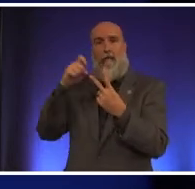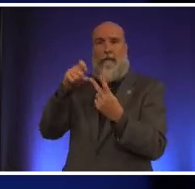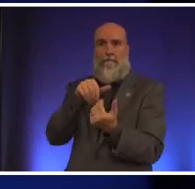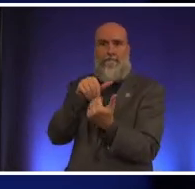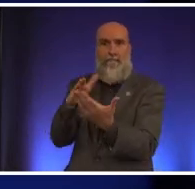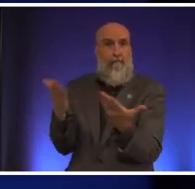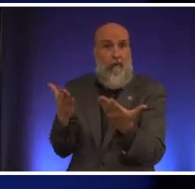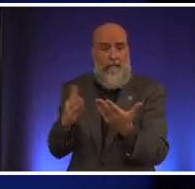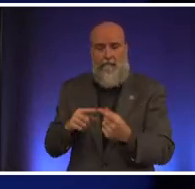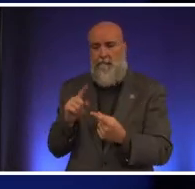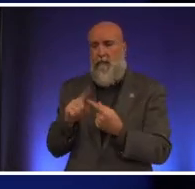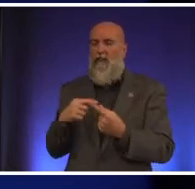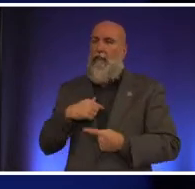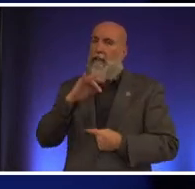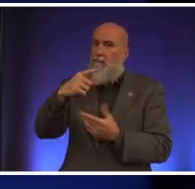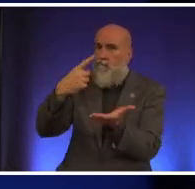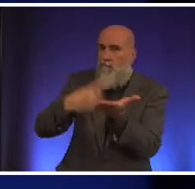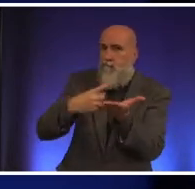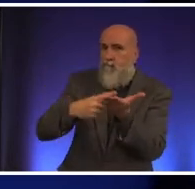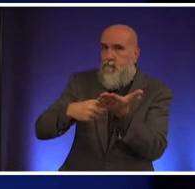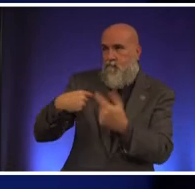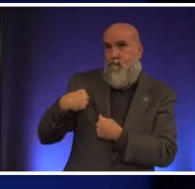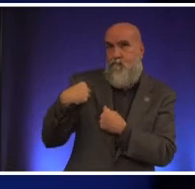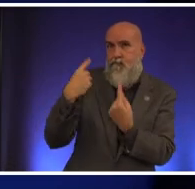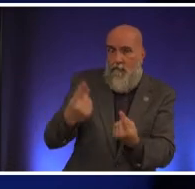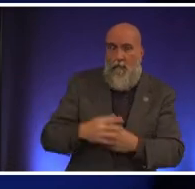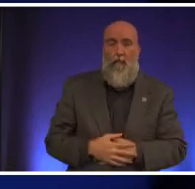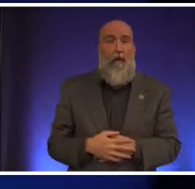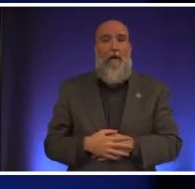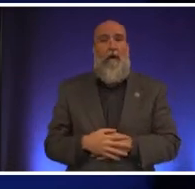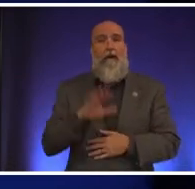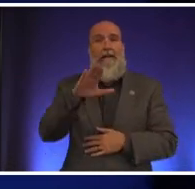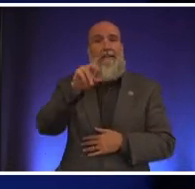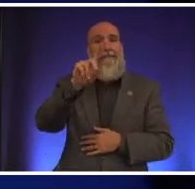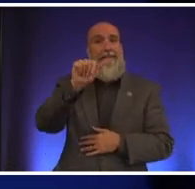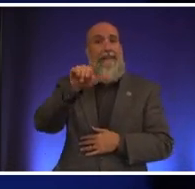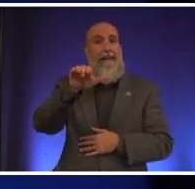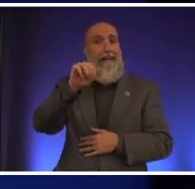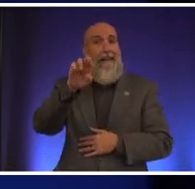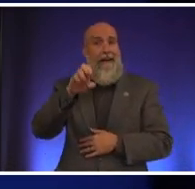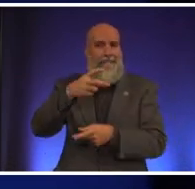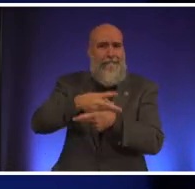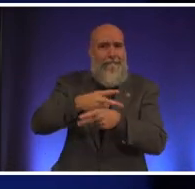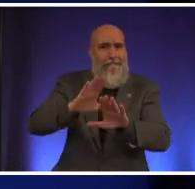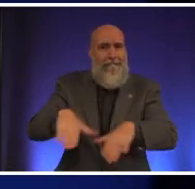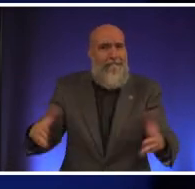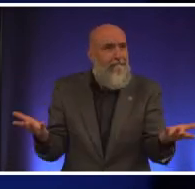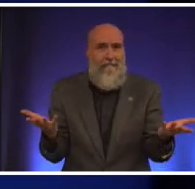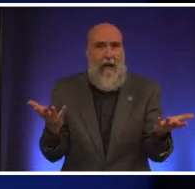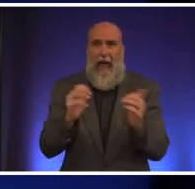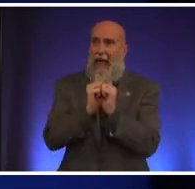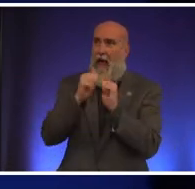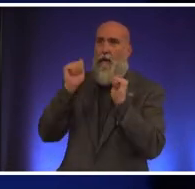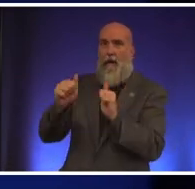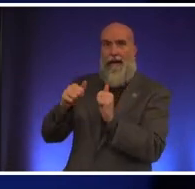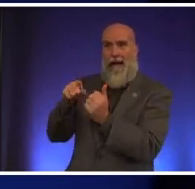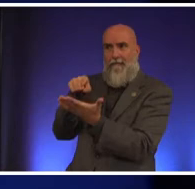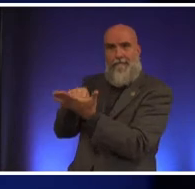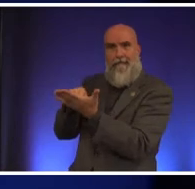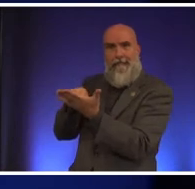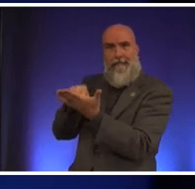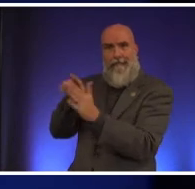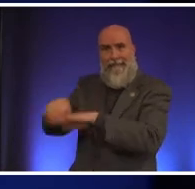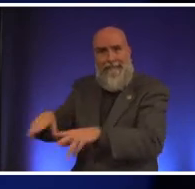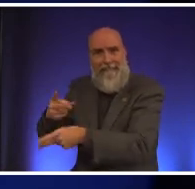one is and i've talked about this frequently on the trail and that is daycare and the ability to get affordable daycare that's